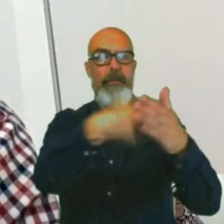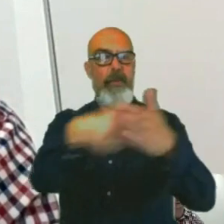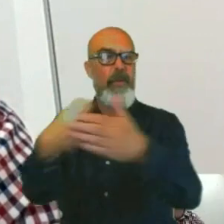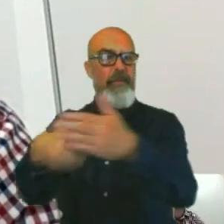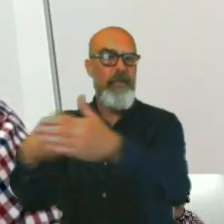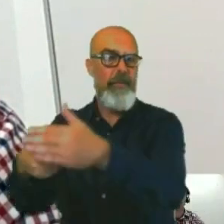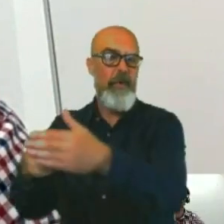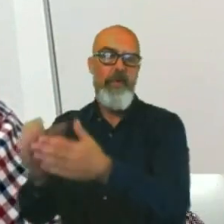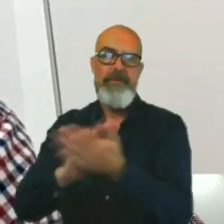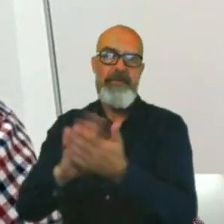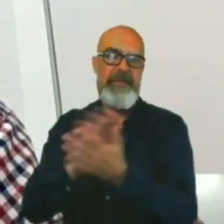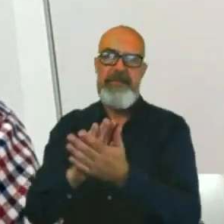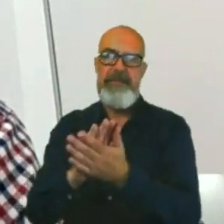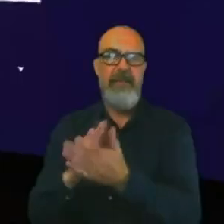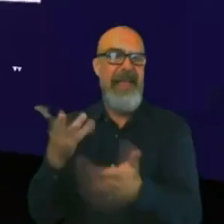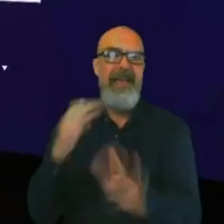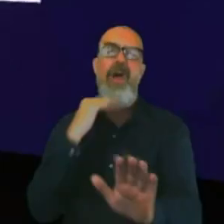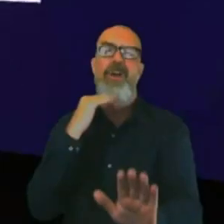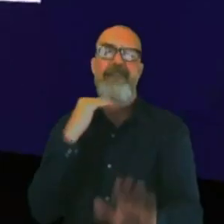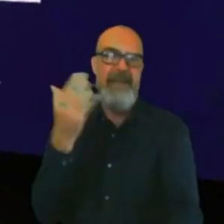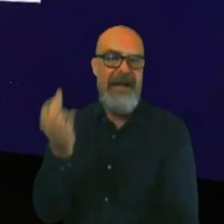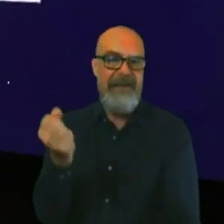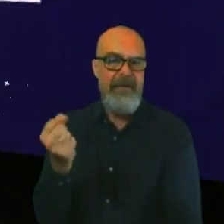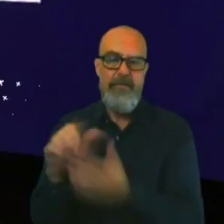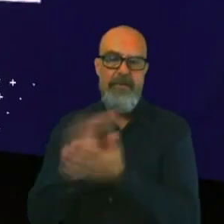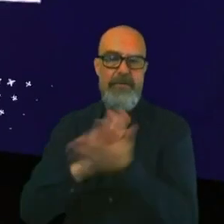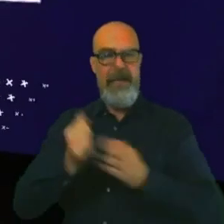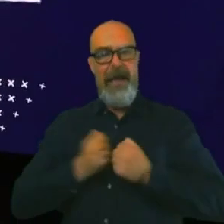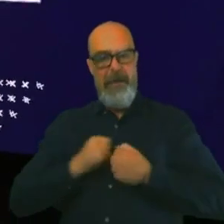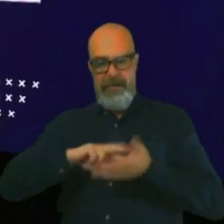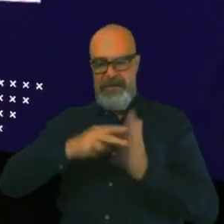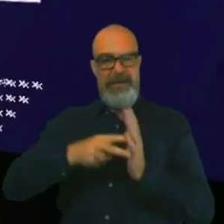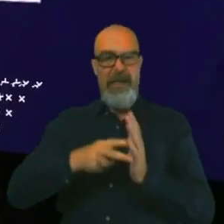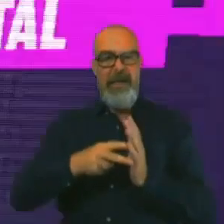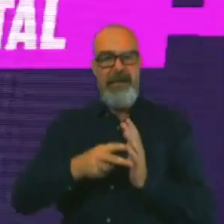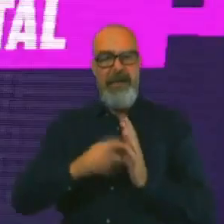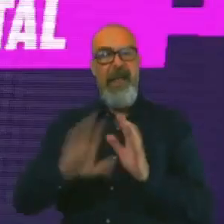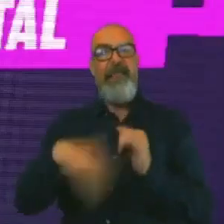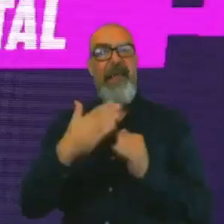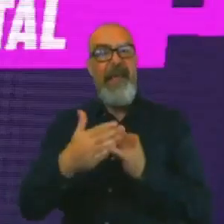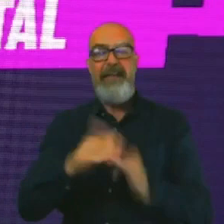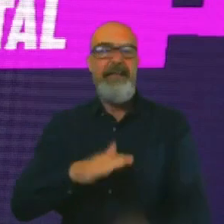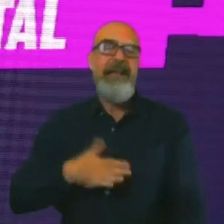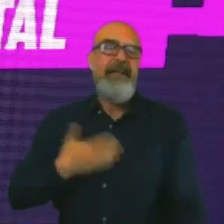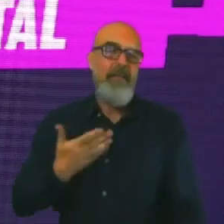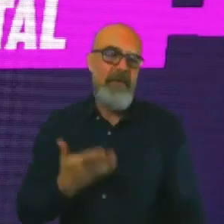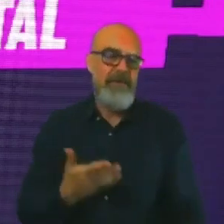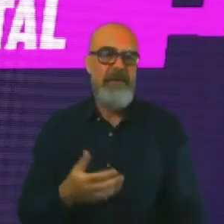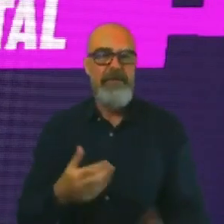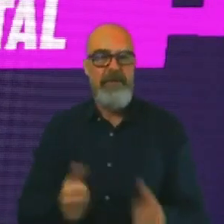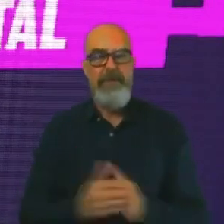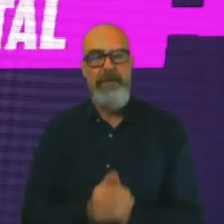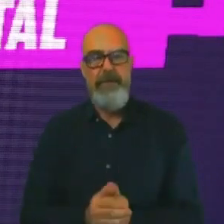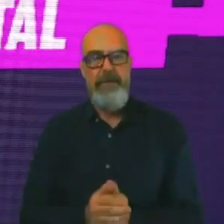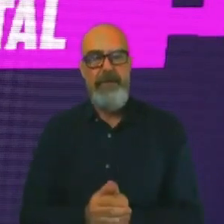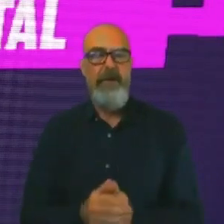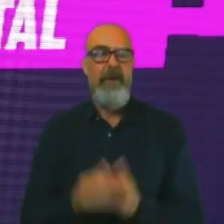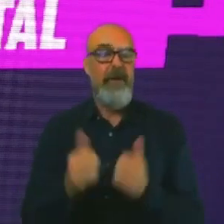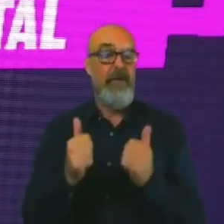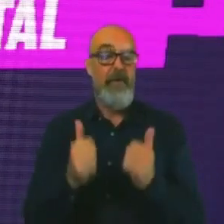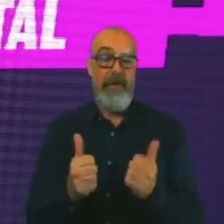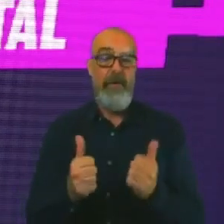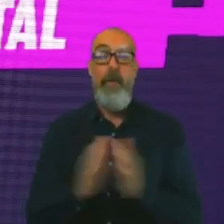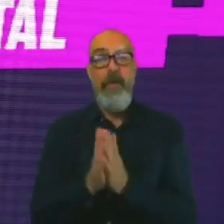wasn't needed to be used. Wow. Wow. Thank you so much. Thank you all for your questions that are coming in. They're absolutely super.